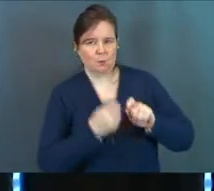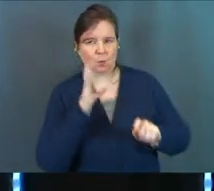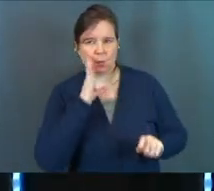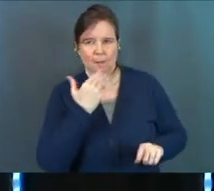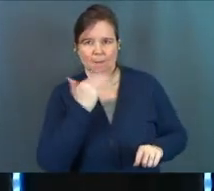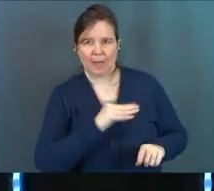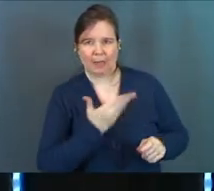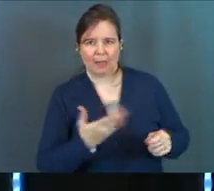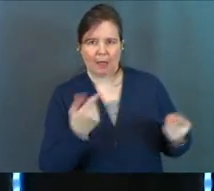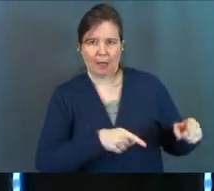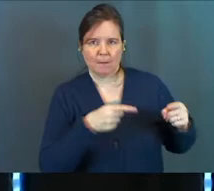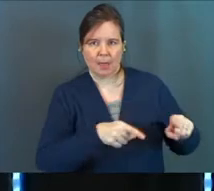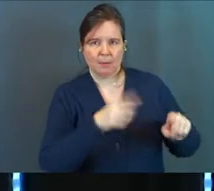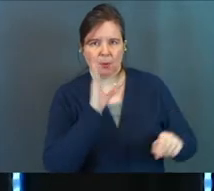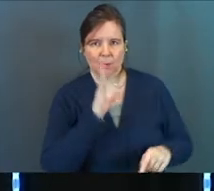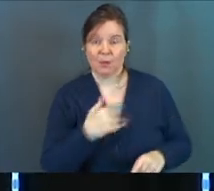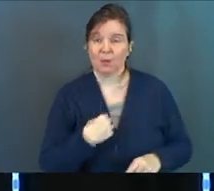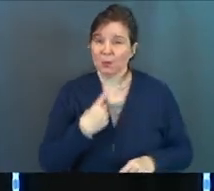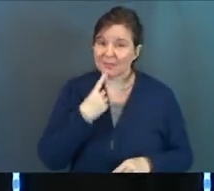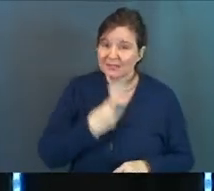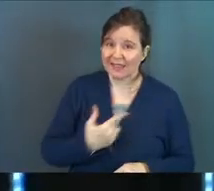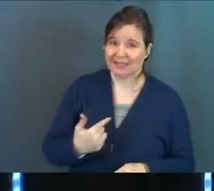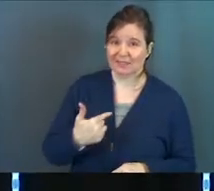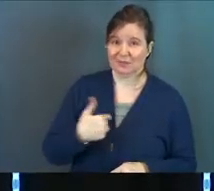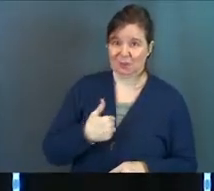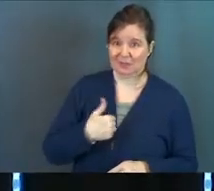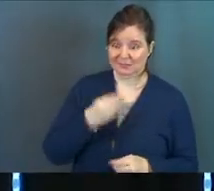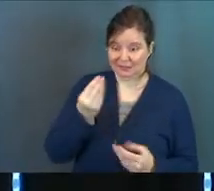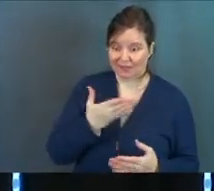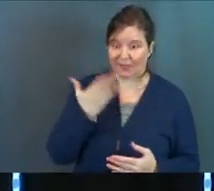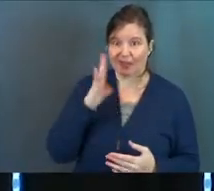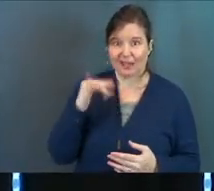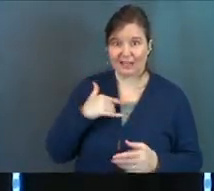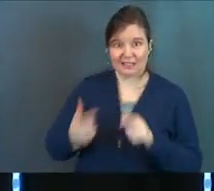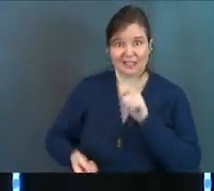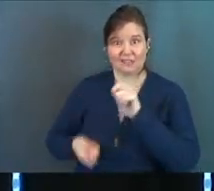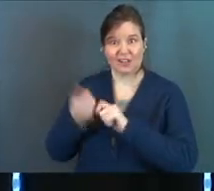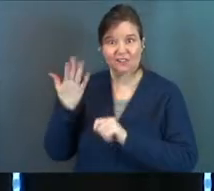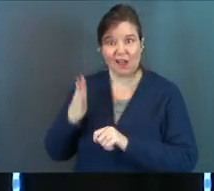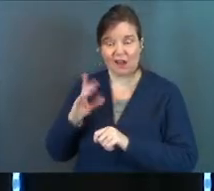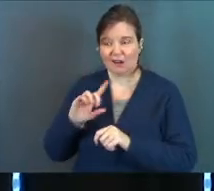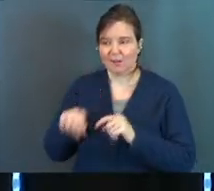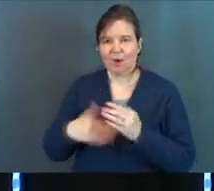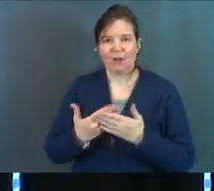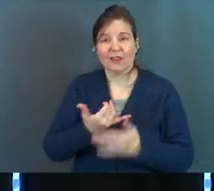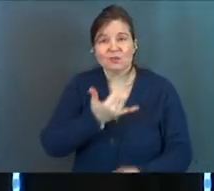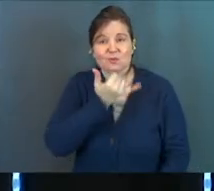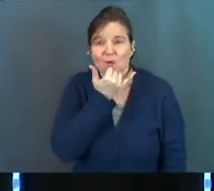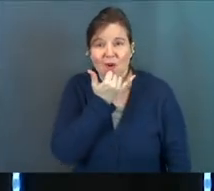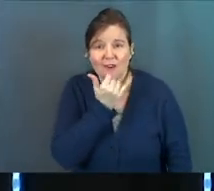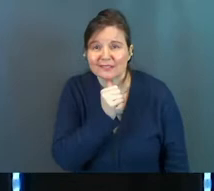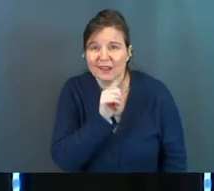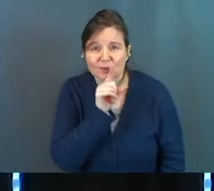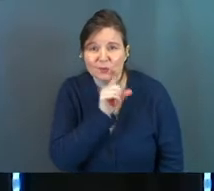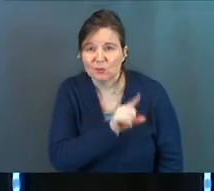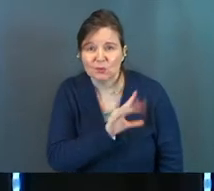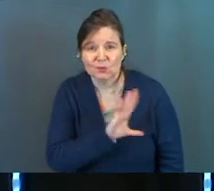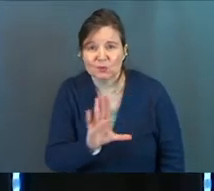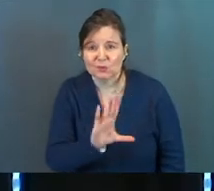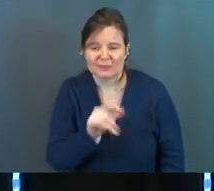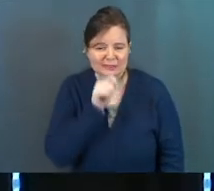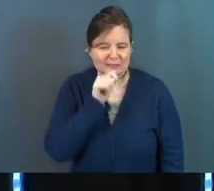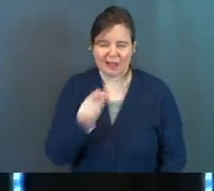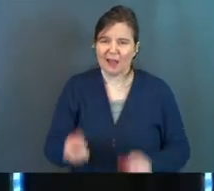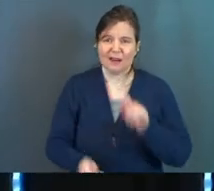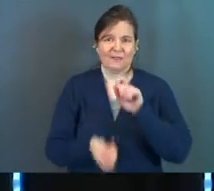stuff into your life. We say these things as if God is a vengeful God and all of that is wrong. He